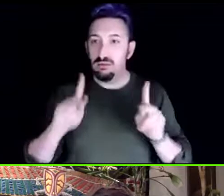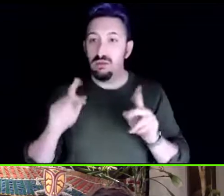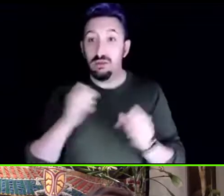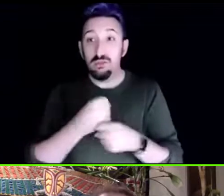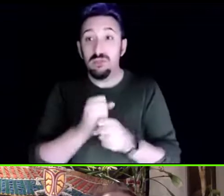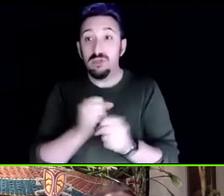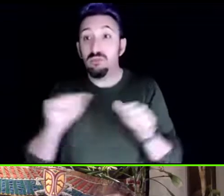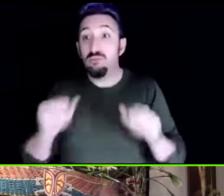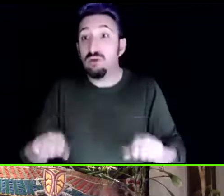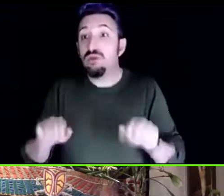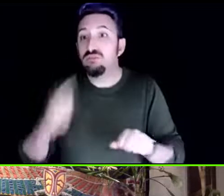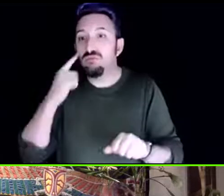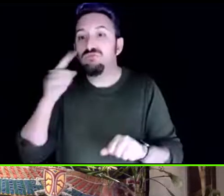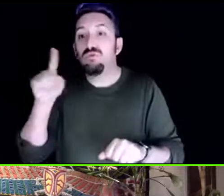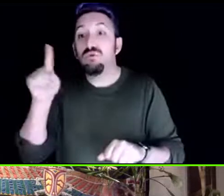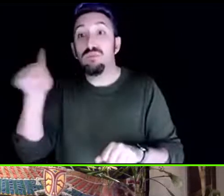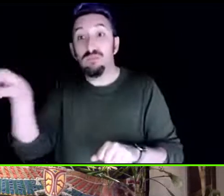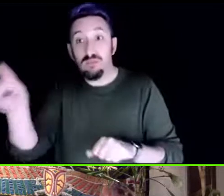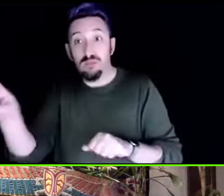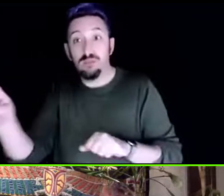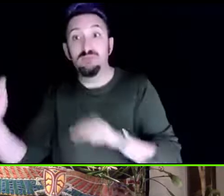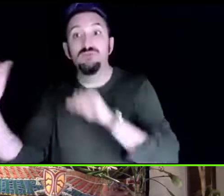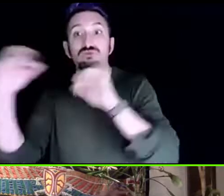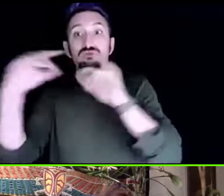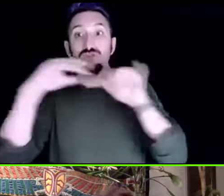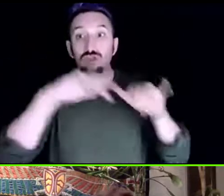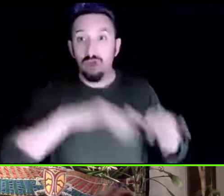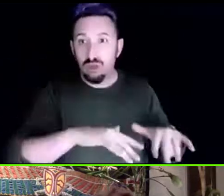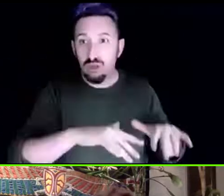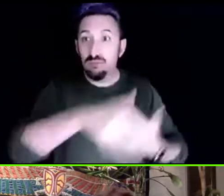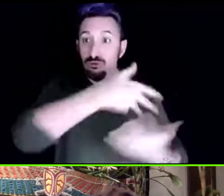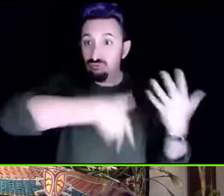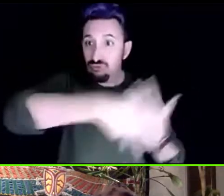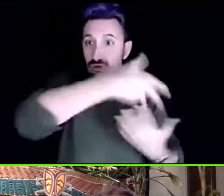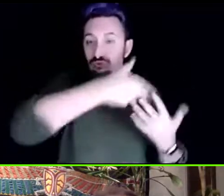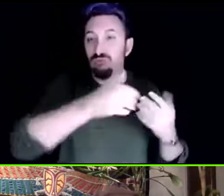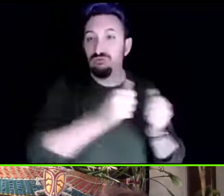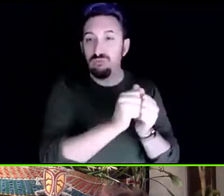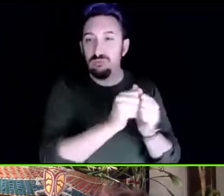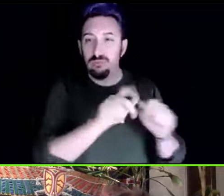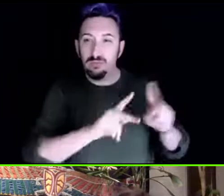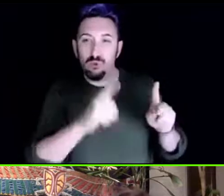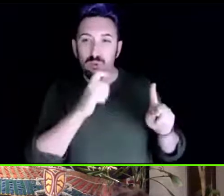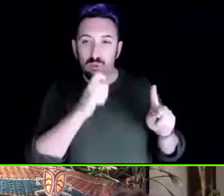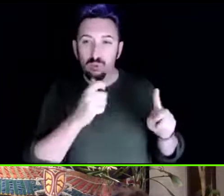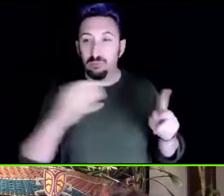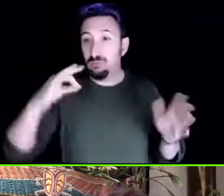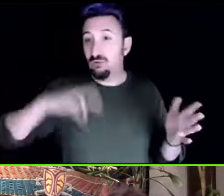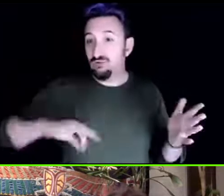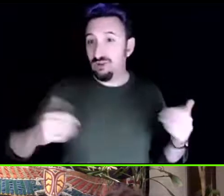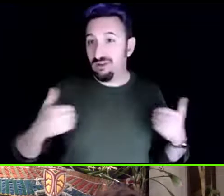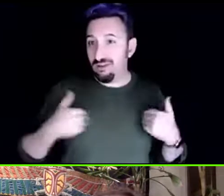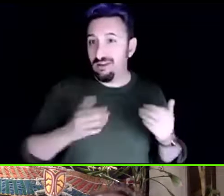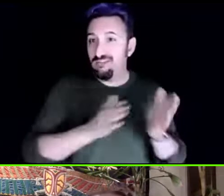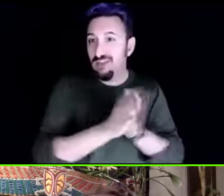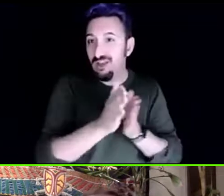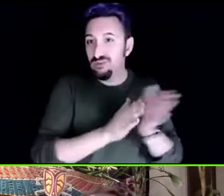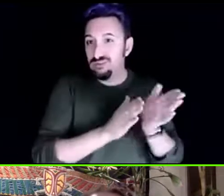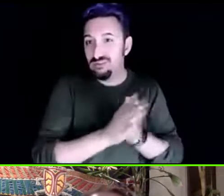among those um who benefit from all the housing initiatives that are going on in our city